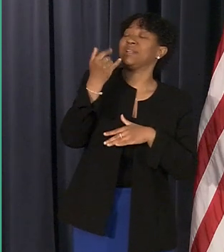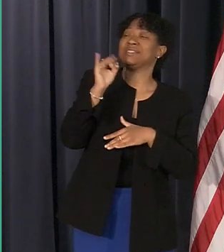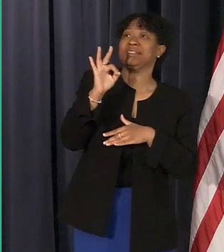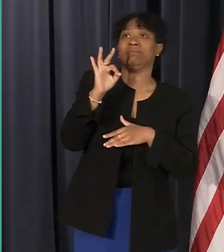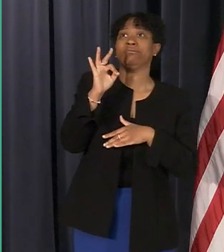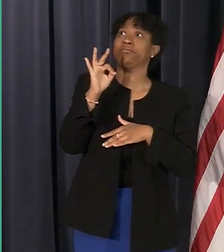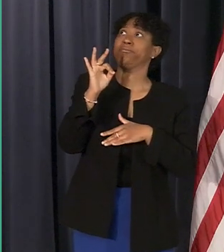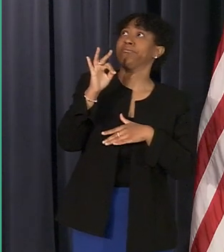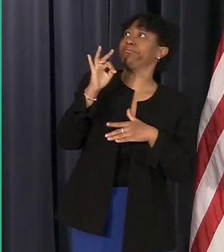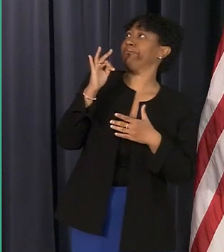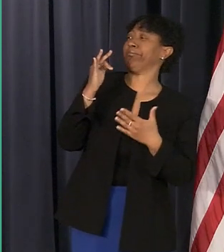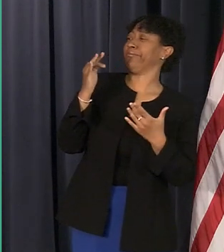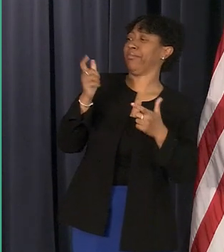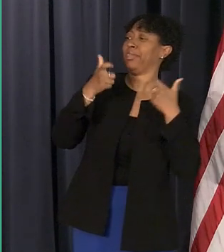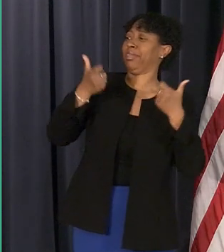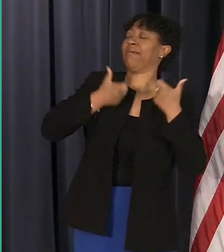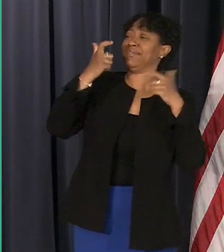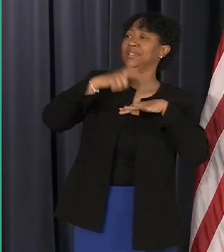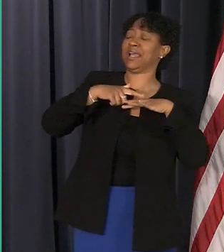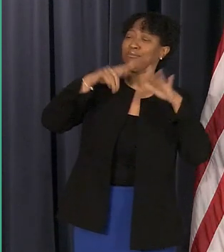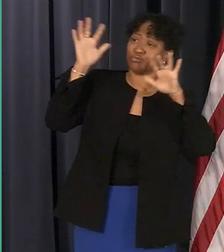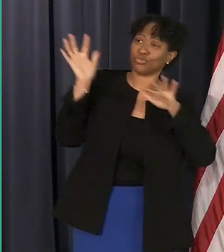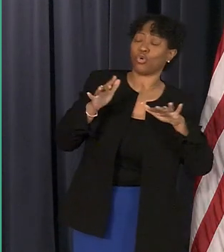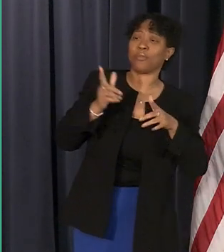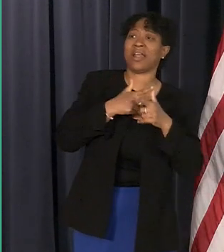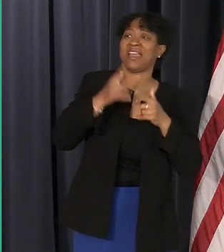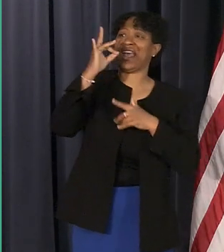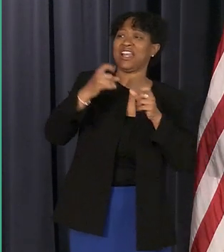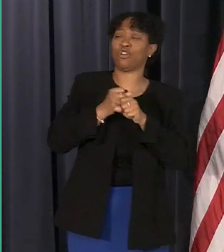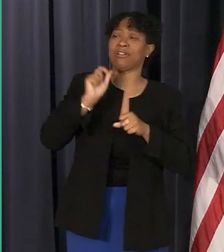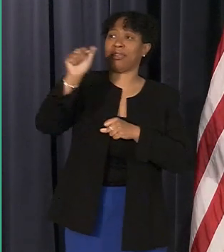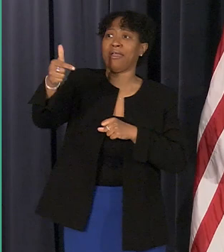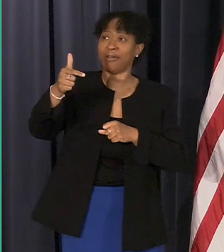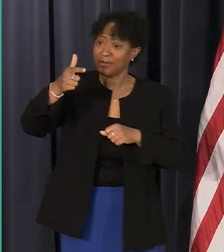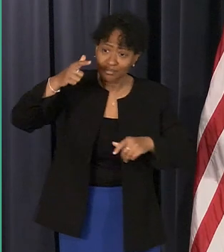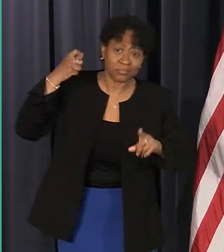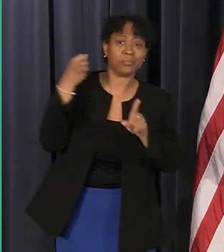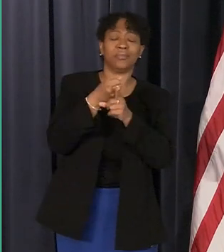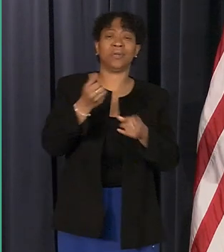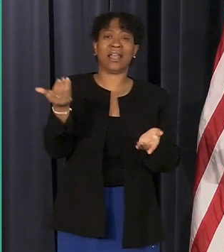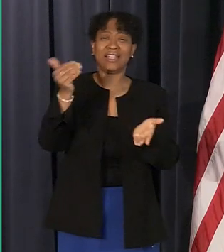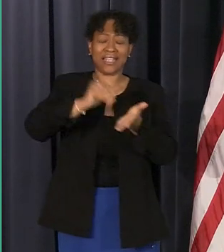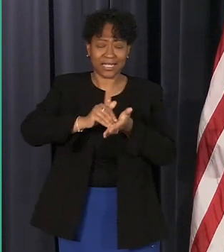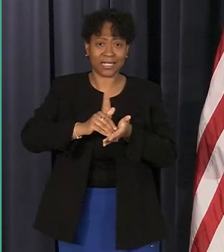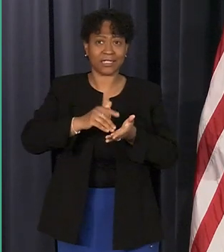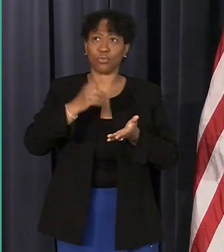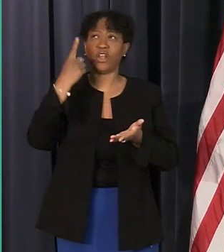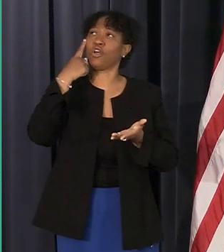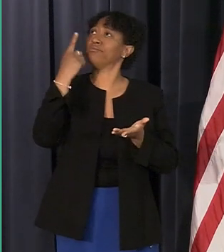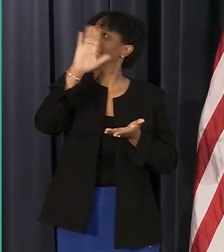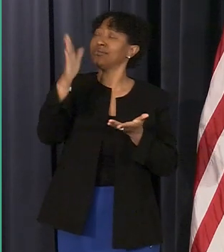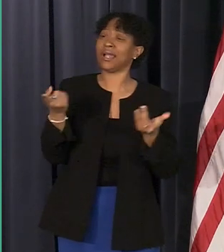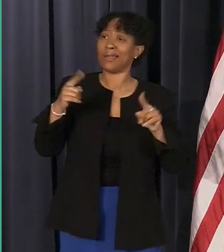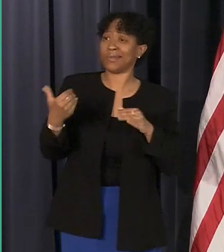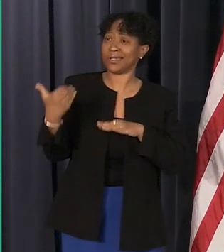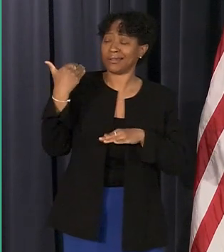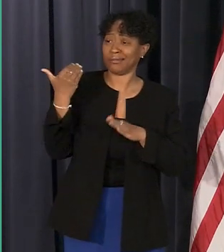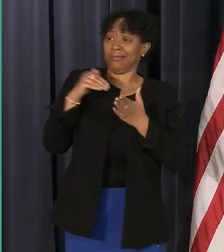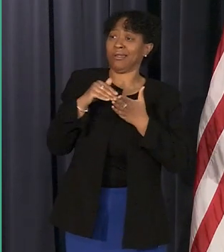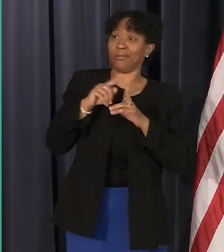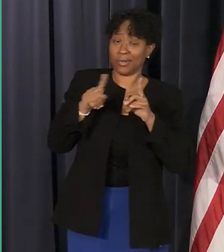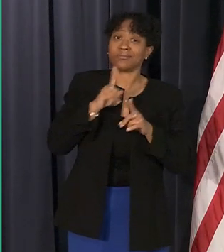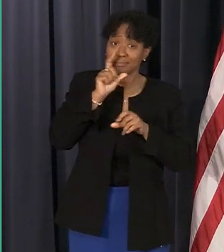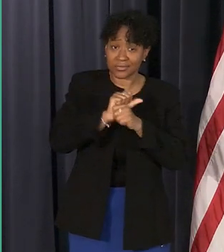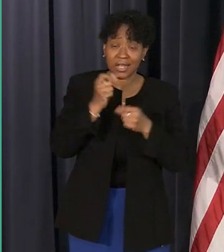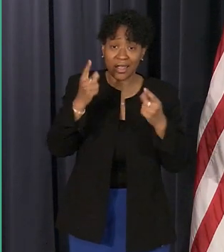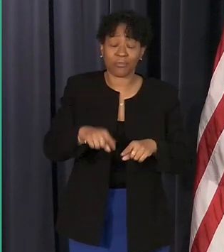storm uh and uh we just think with climate change we have to look at this differently we can sit around and say